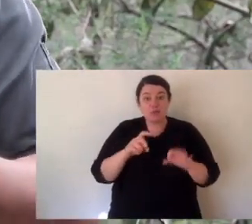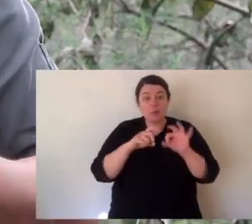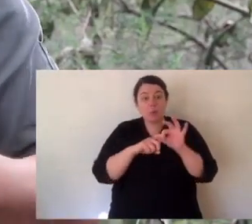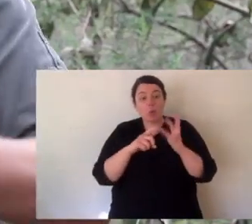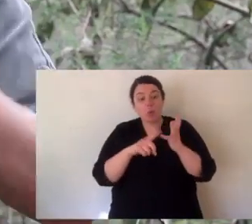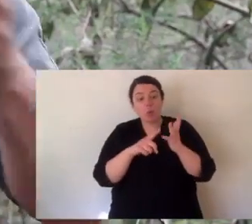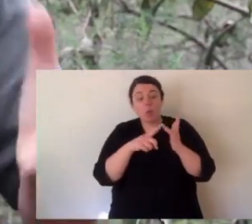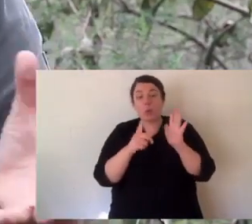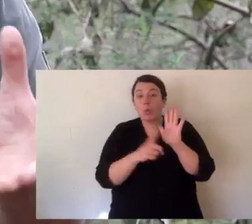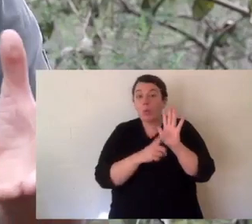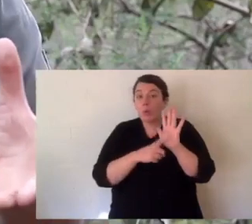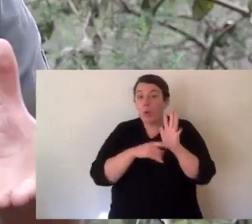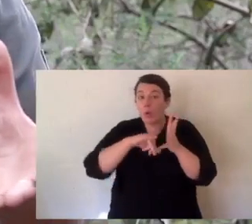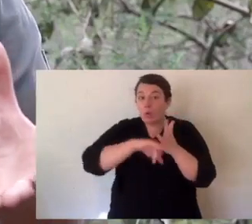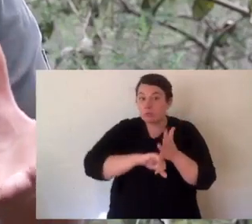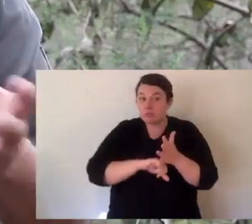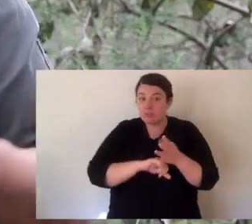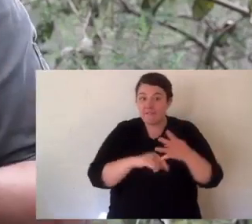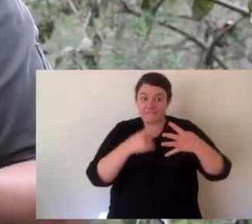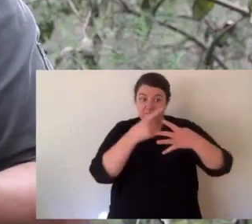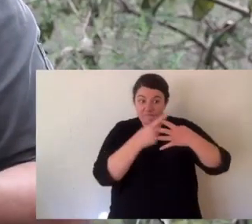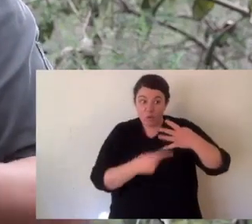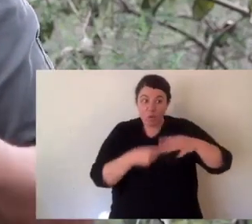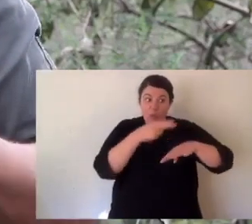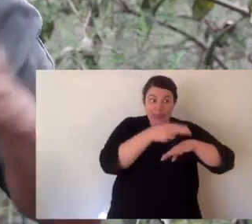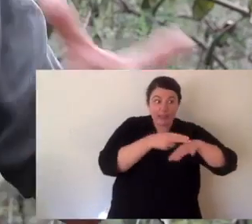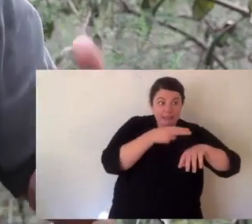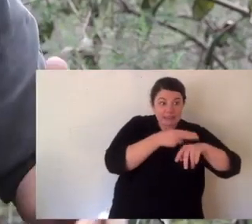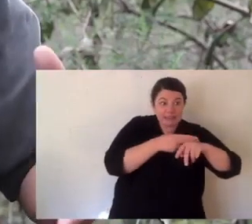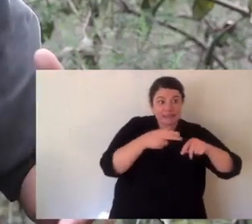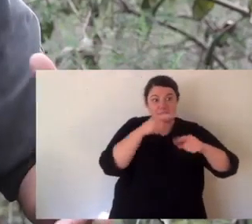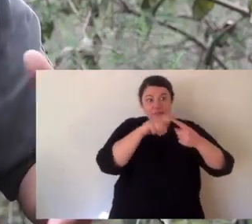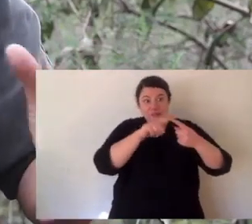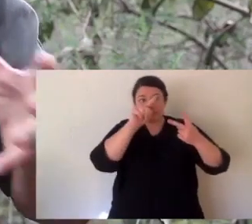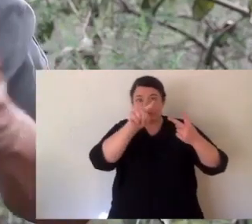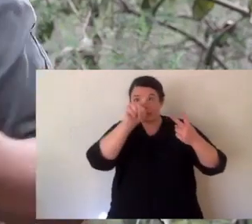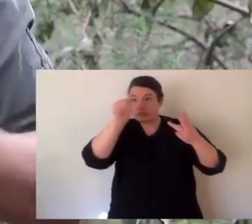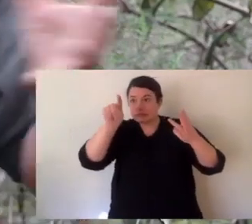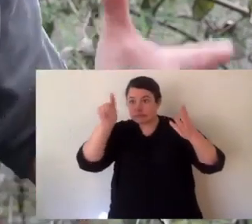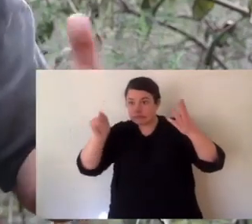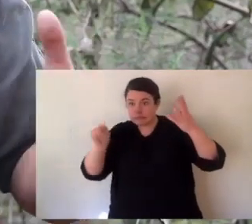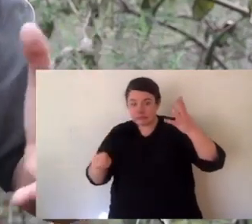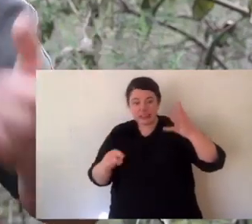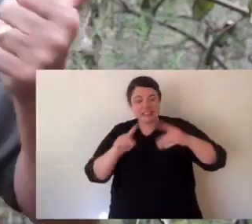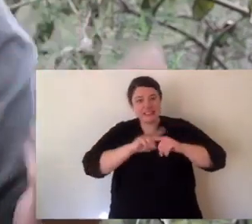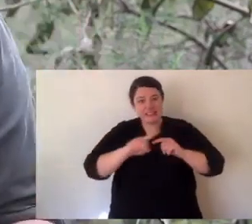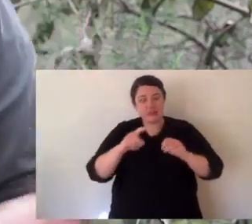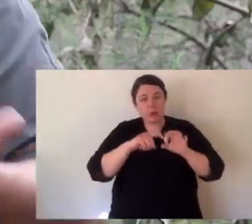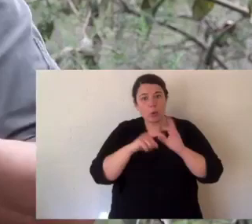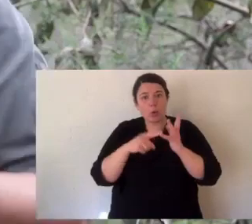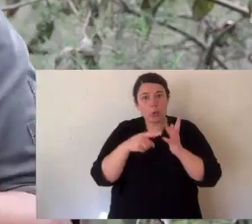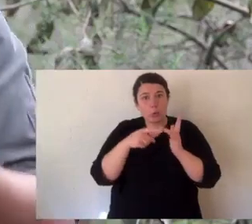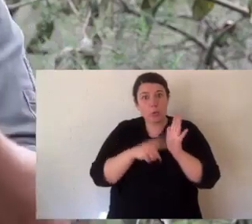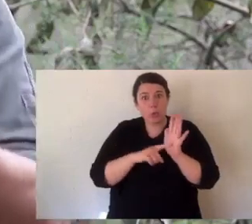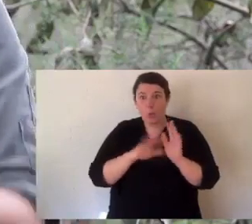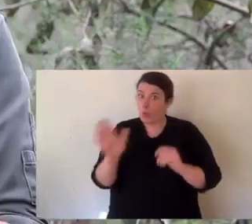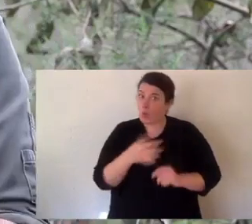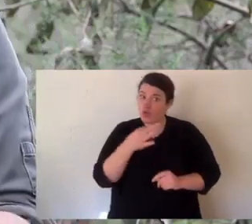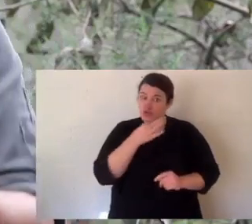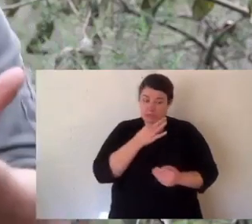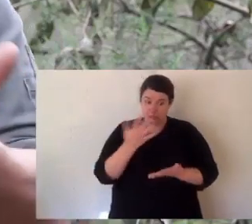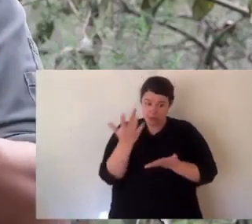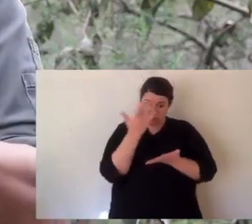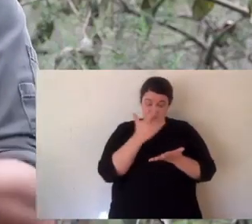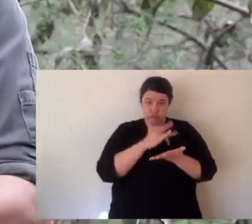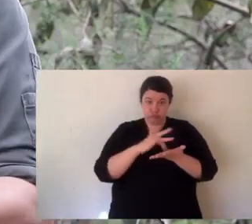some of its other closest living relatives are things like quolls. There's four species of quolls. The eastern quoll, the northern quoll, the